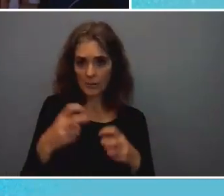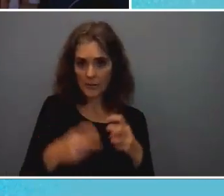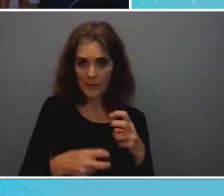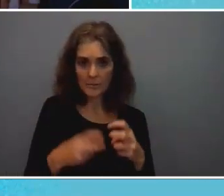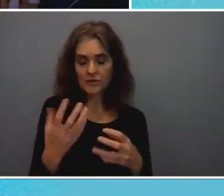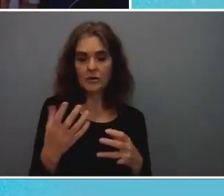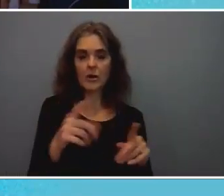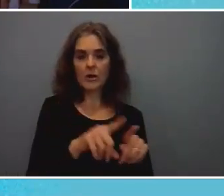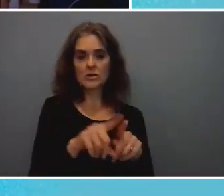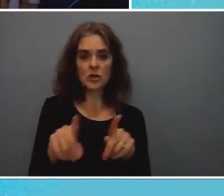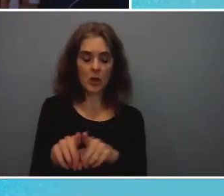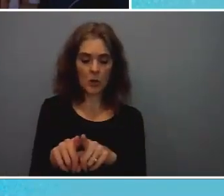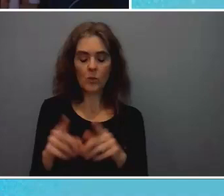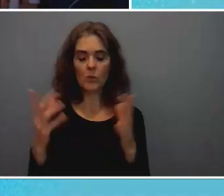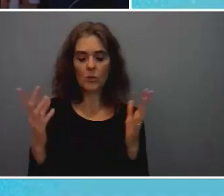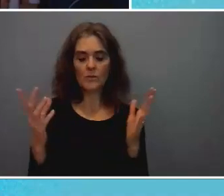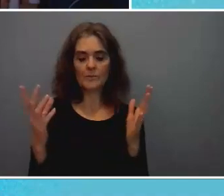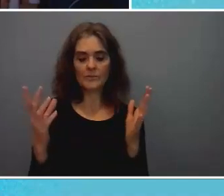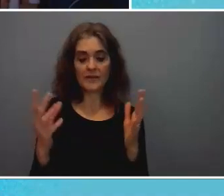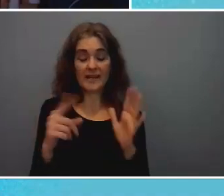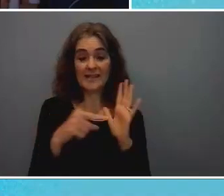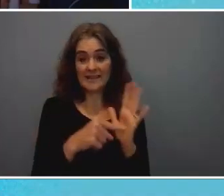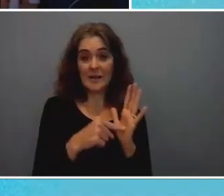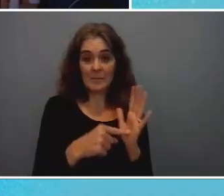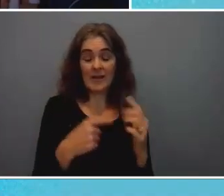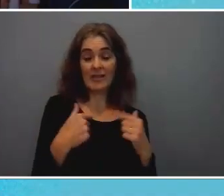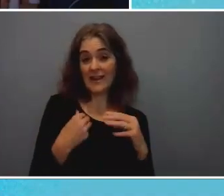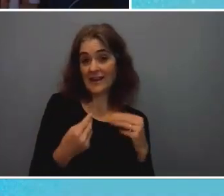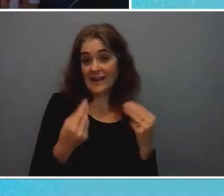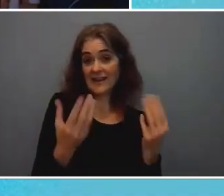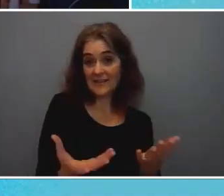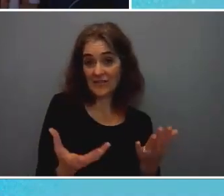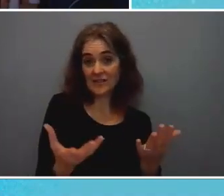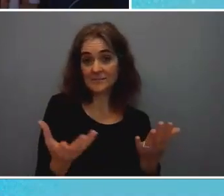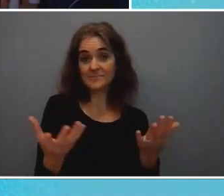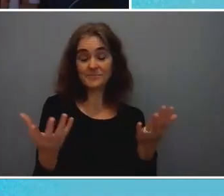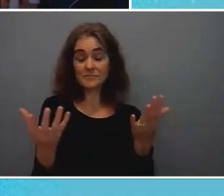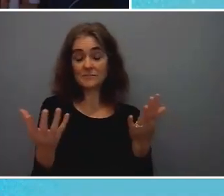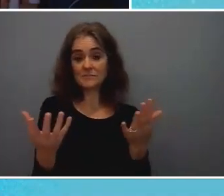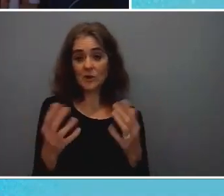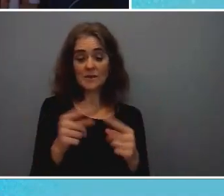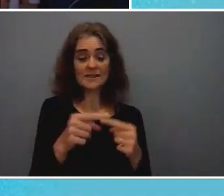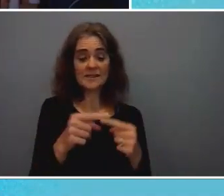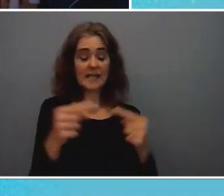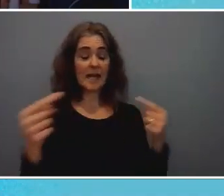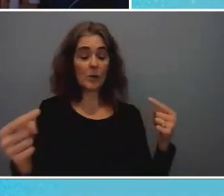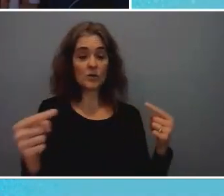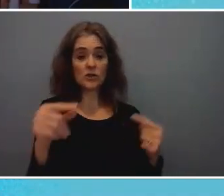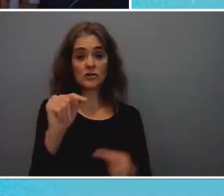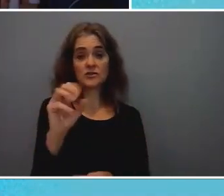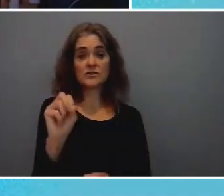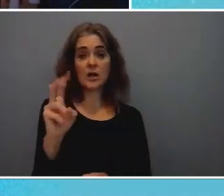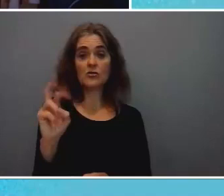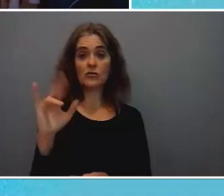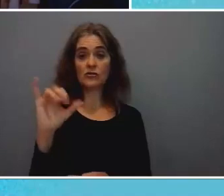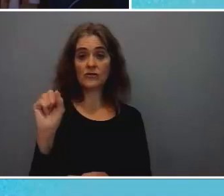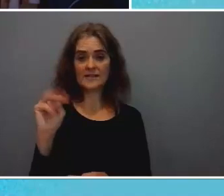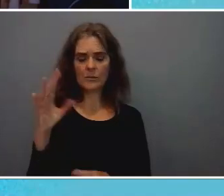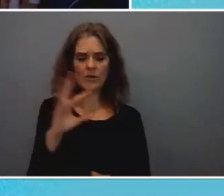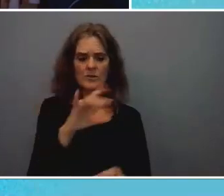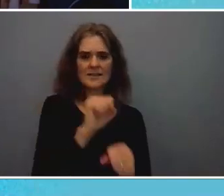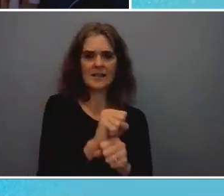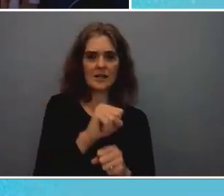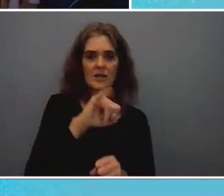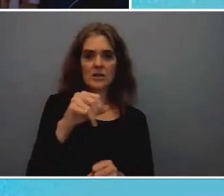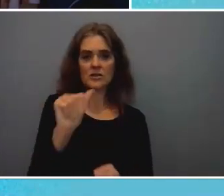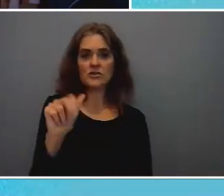they're also local and the example i give where it worked very effectively was counter terrorism right when there was an attack in jakarta